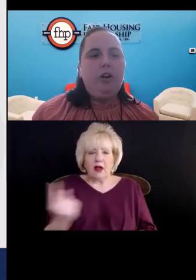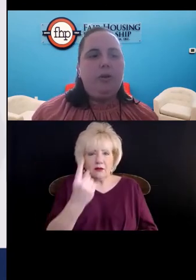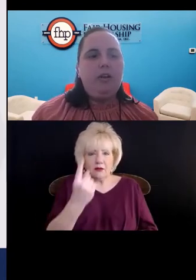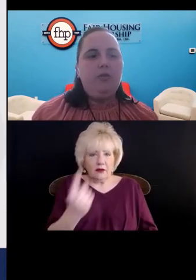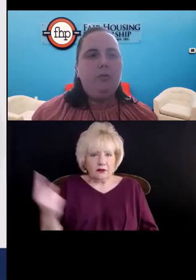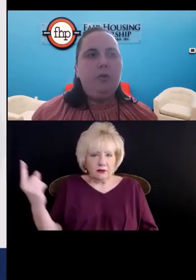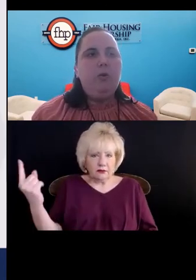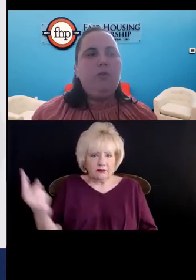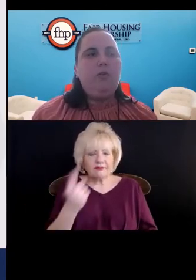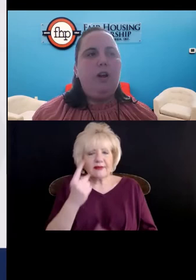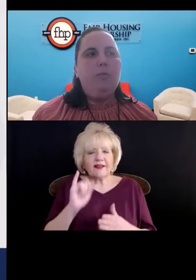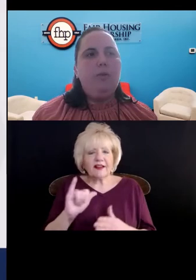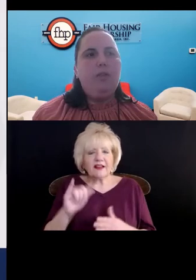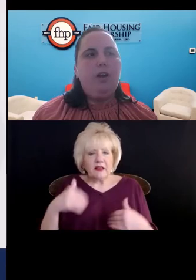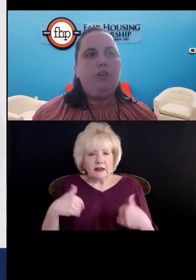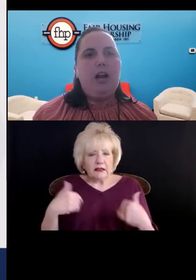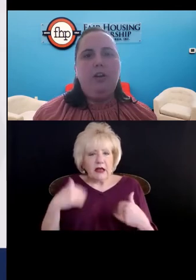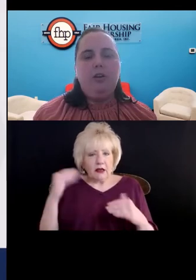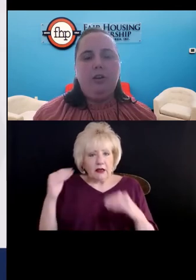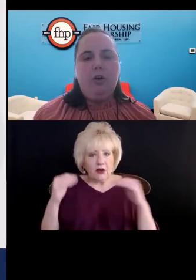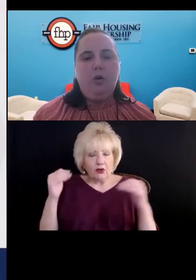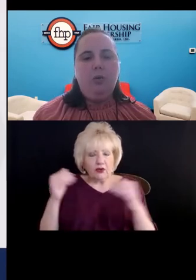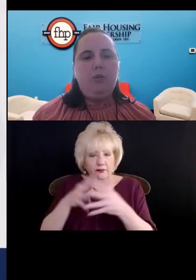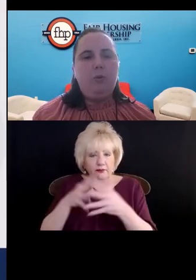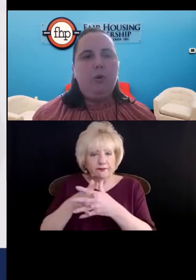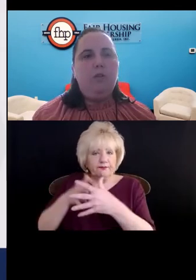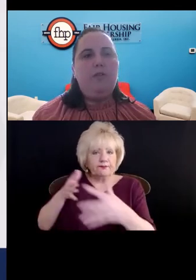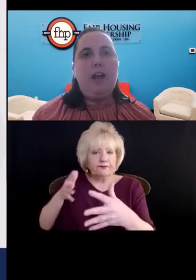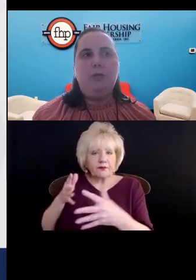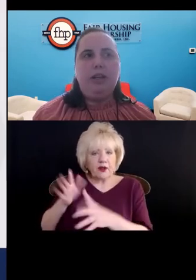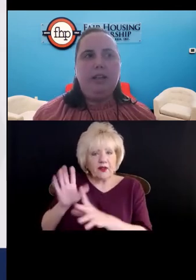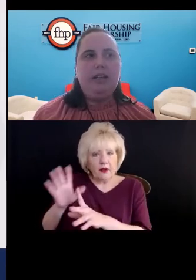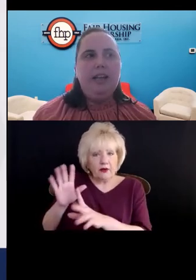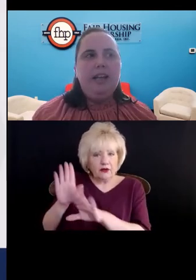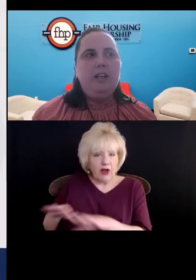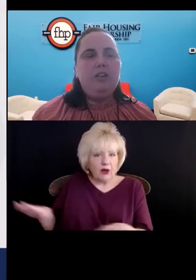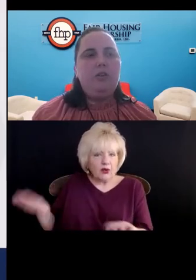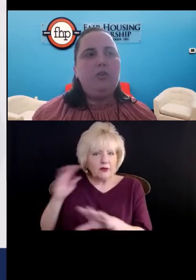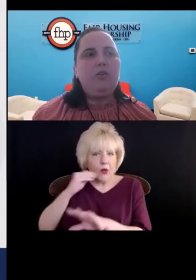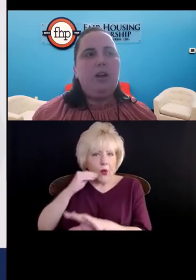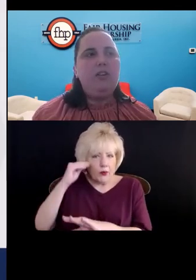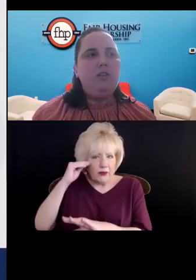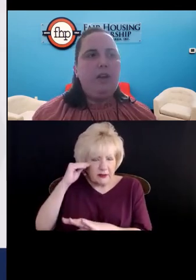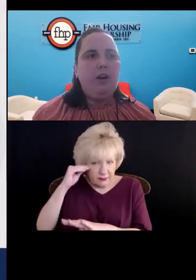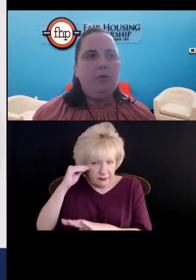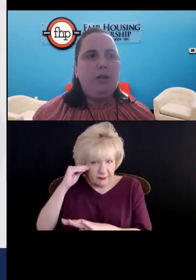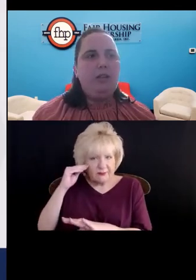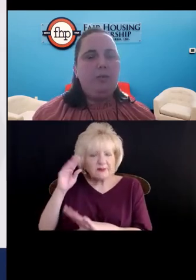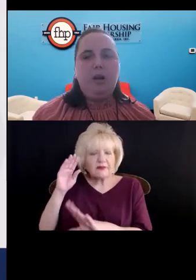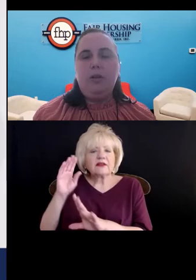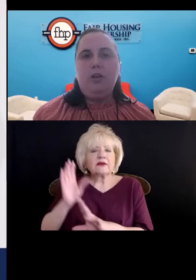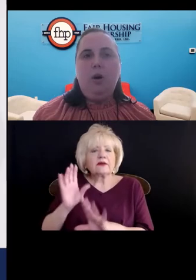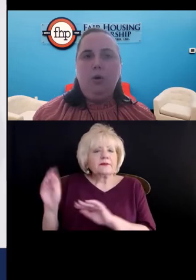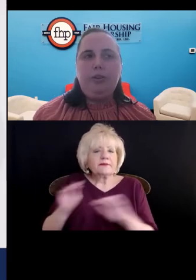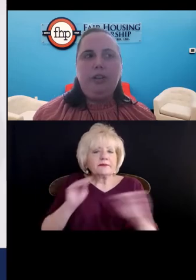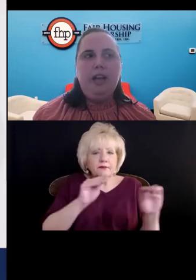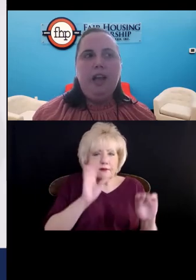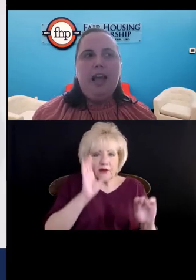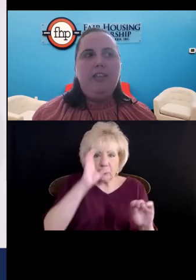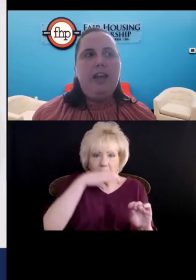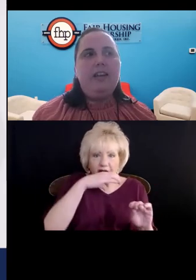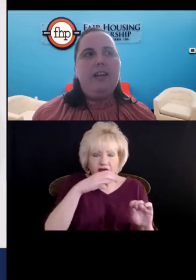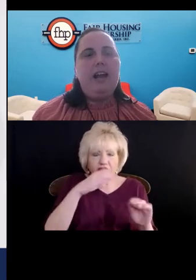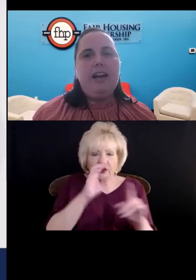young adults are being removed from their childhood homes or families into strange environments to become adults,